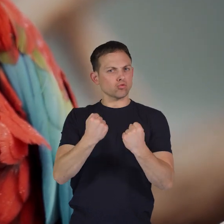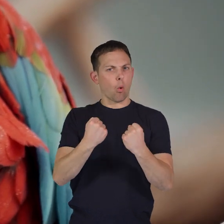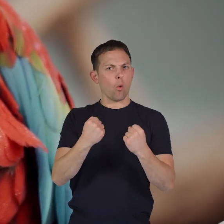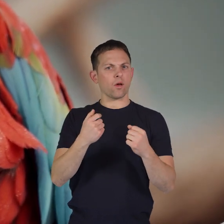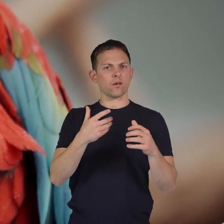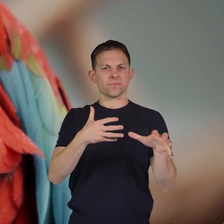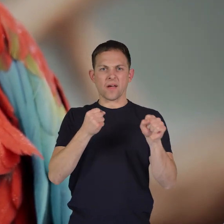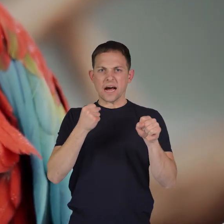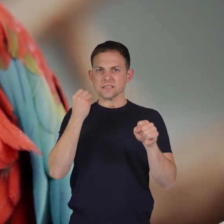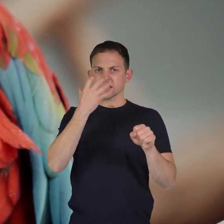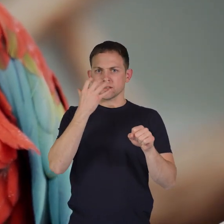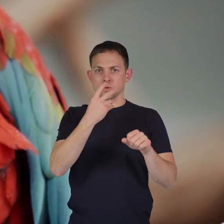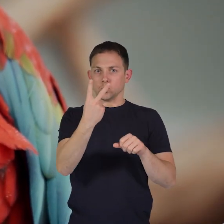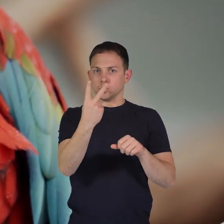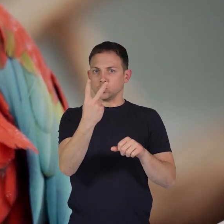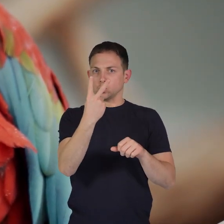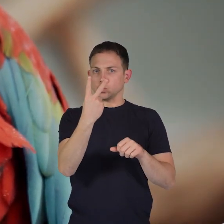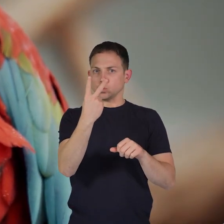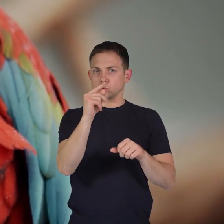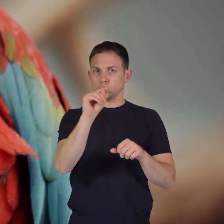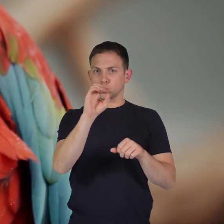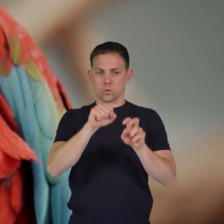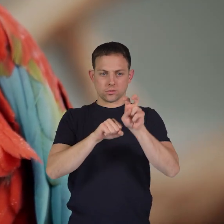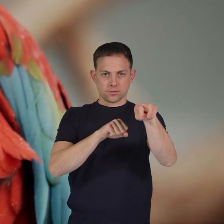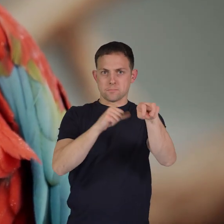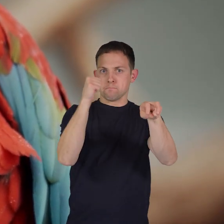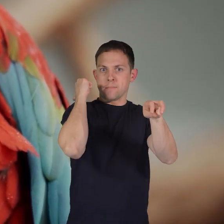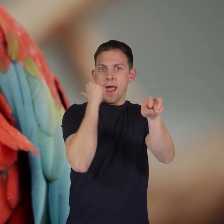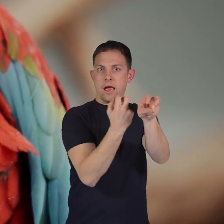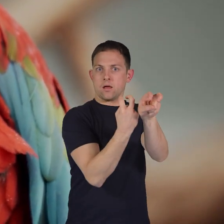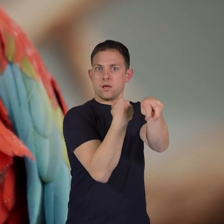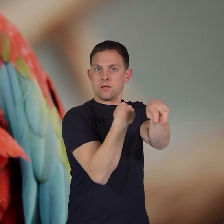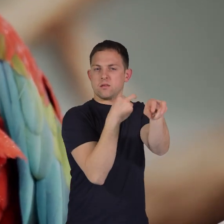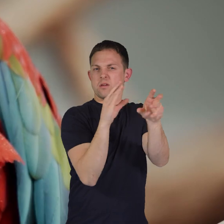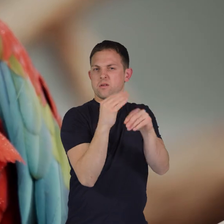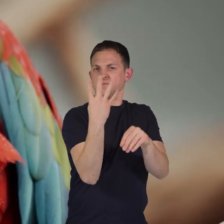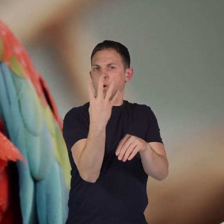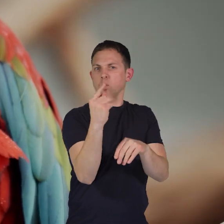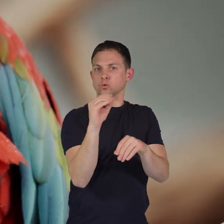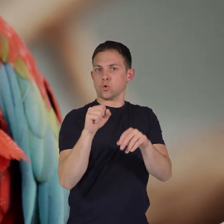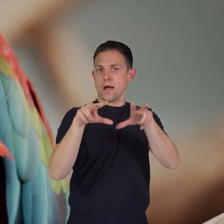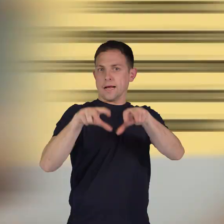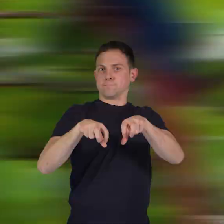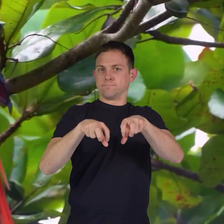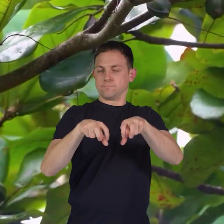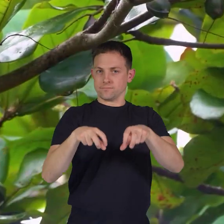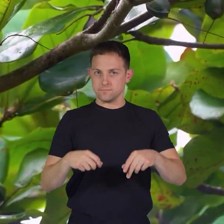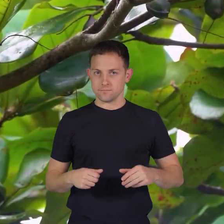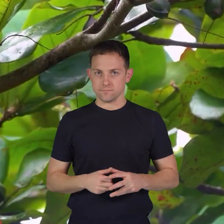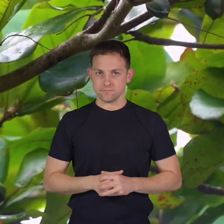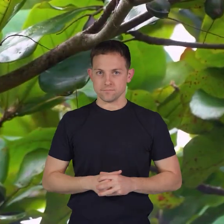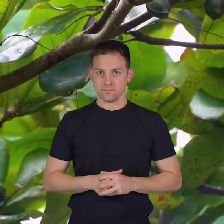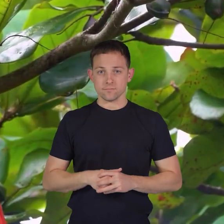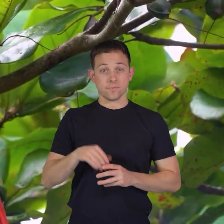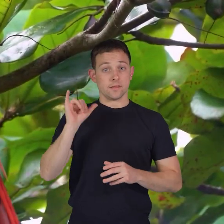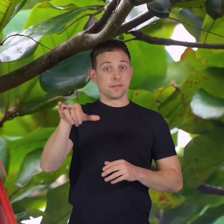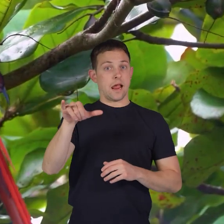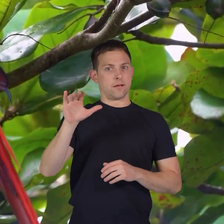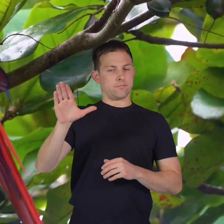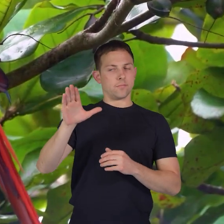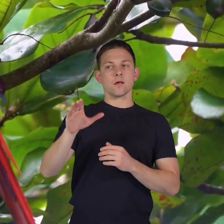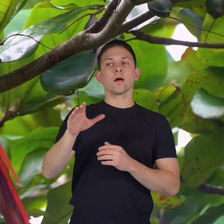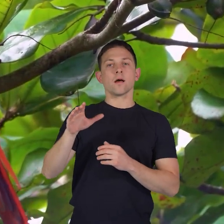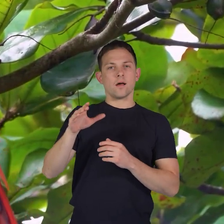four toes on each foot. Remember, two toes face forward and two face backward. This unique arrangement